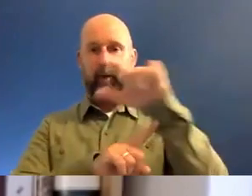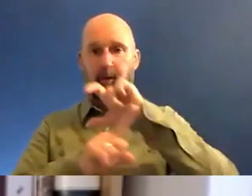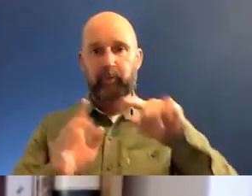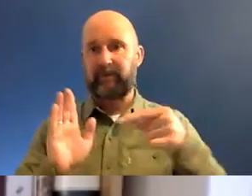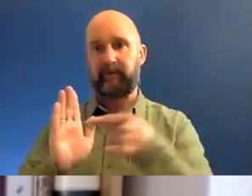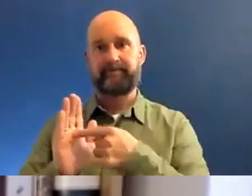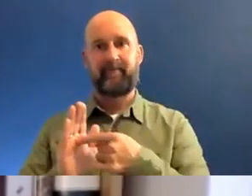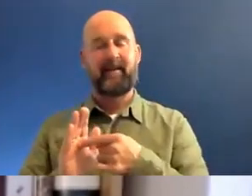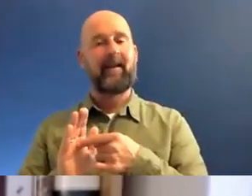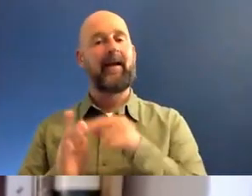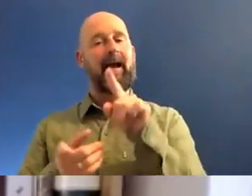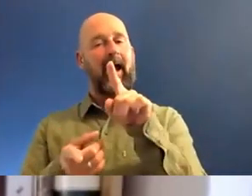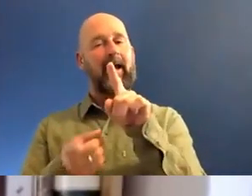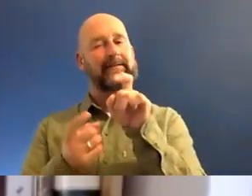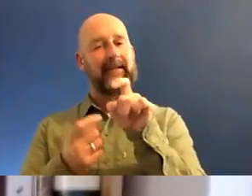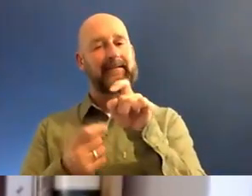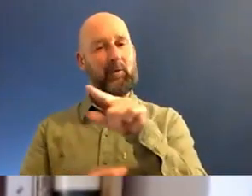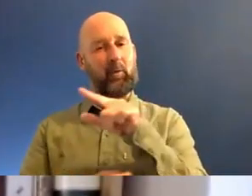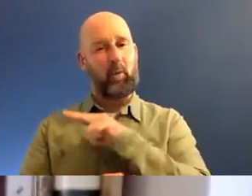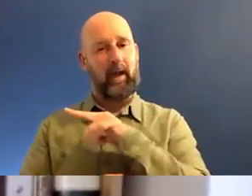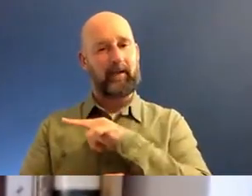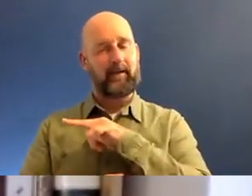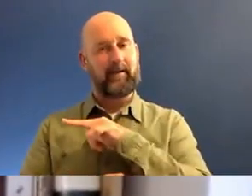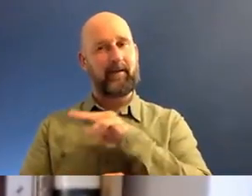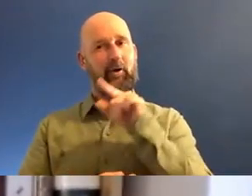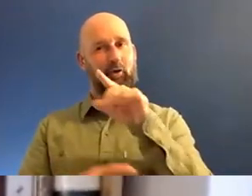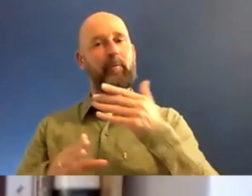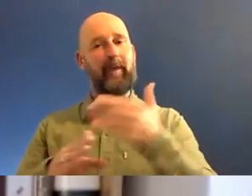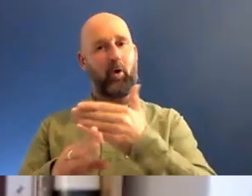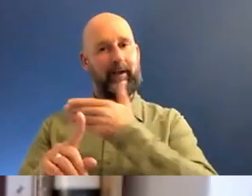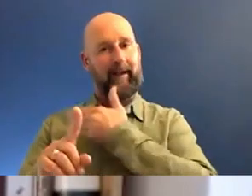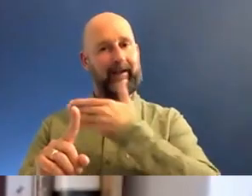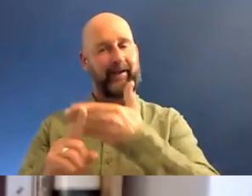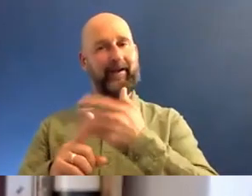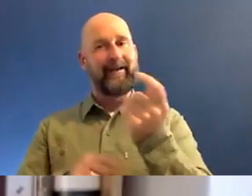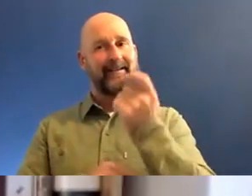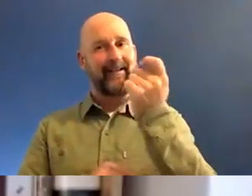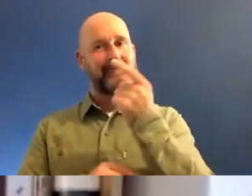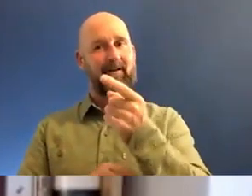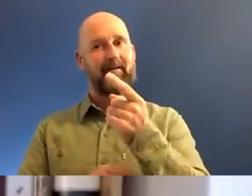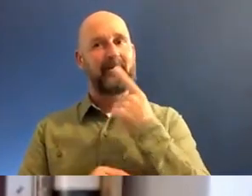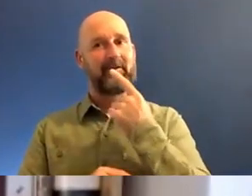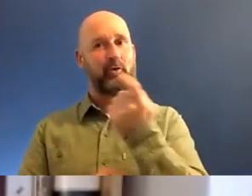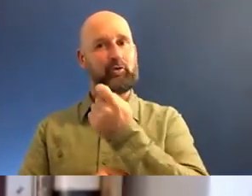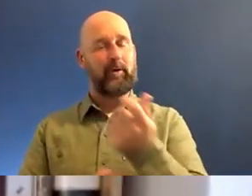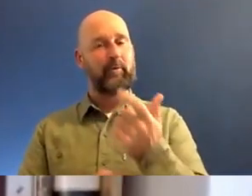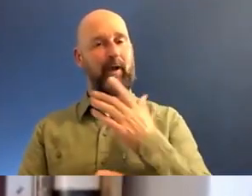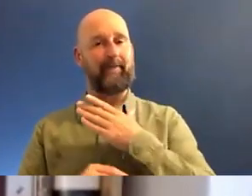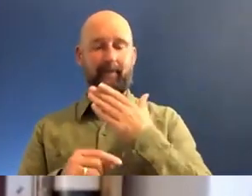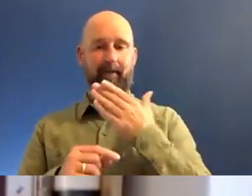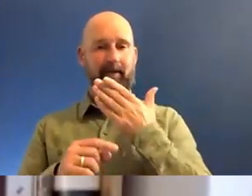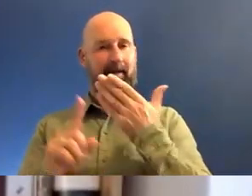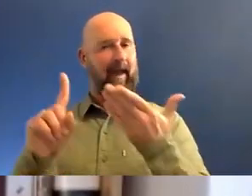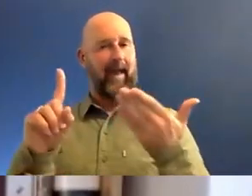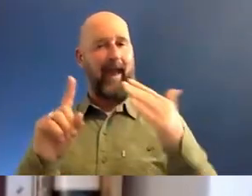I'm sensing, because you've been working for a while now and you've been successful, that to some extent you have got some agency now. Do you feel